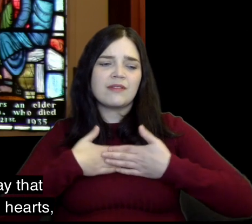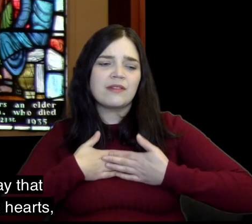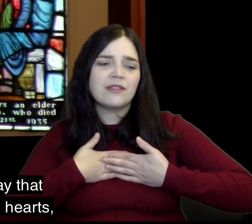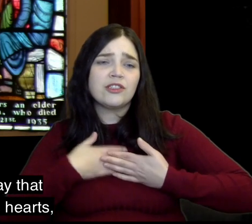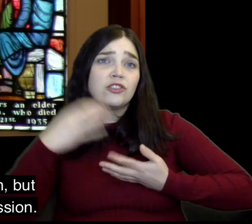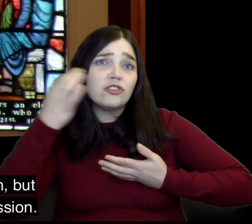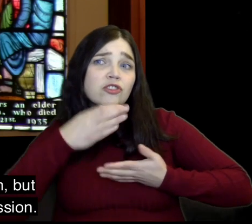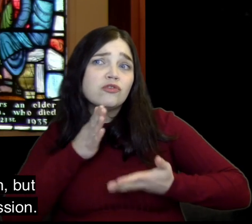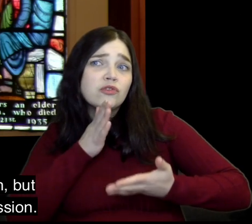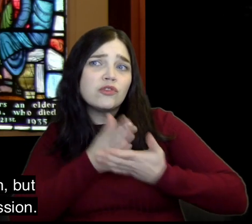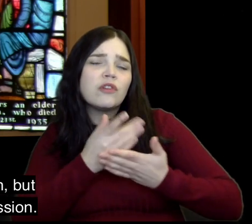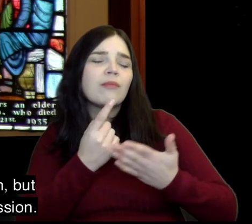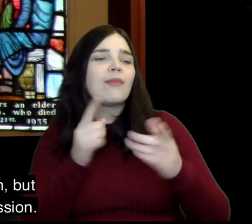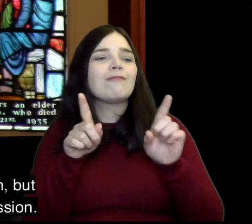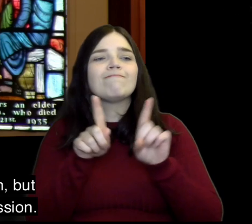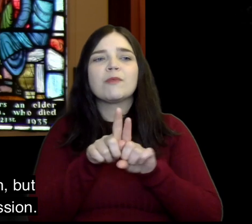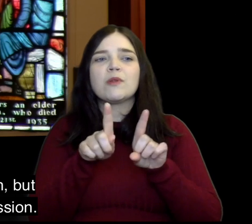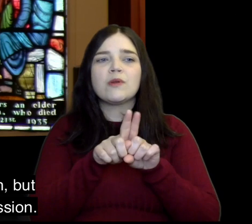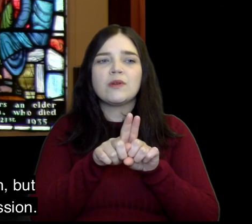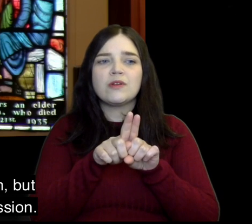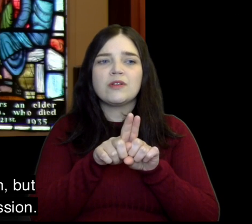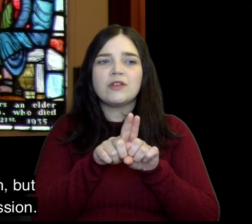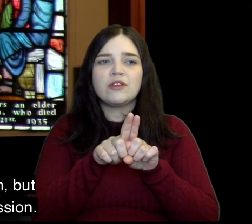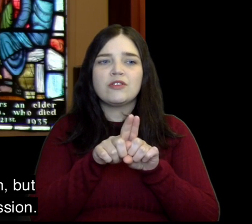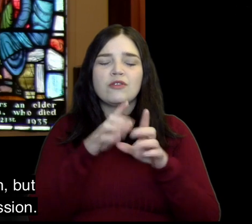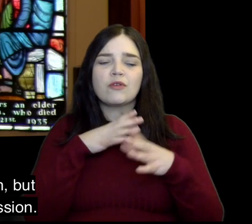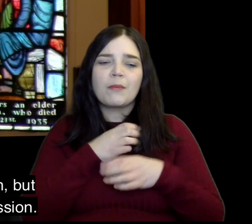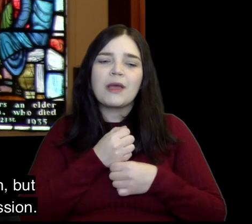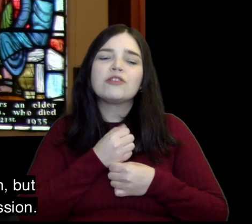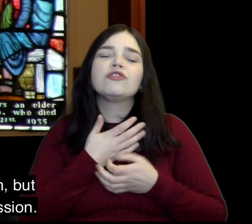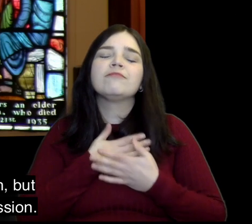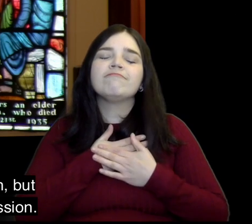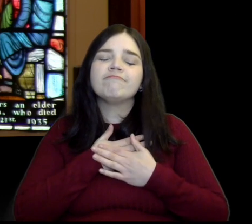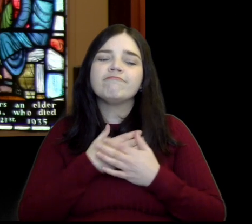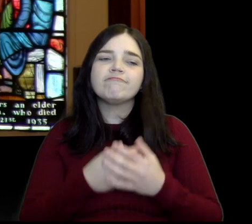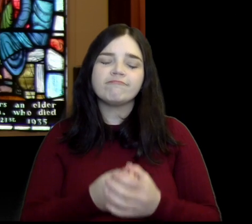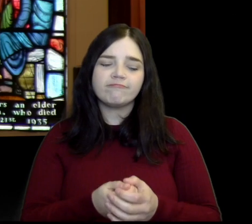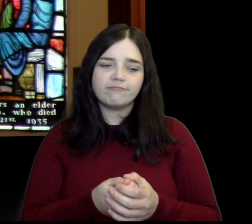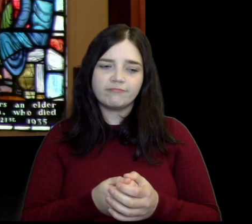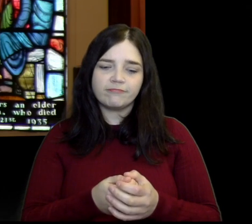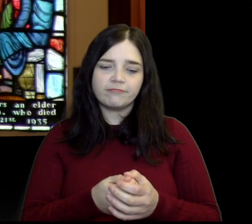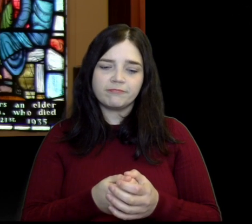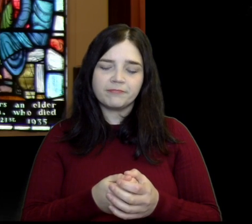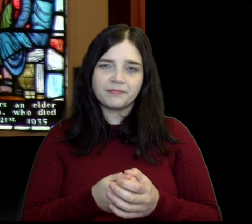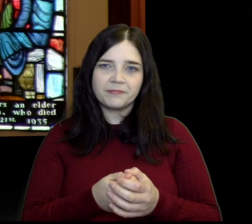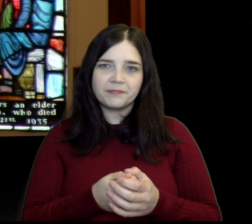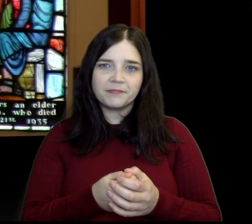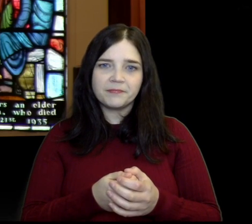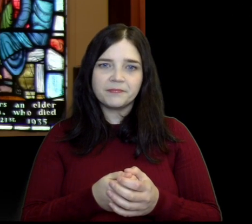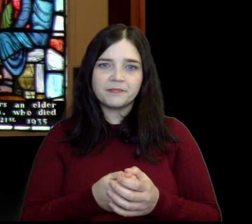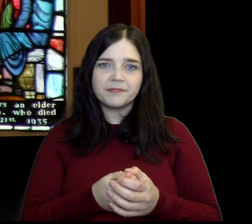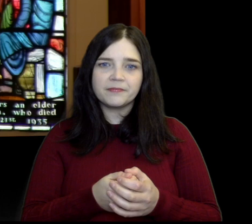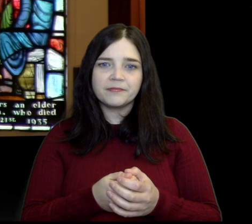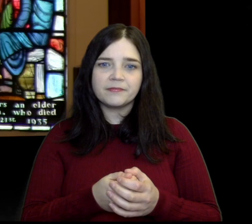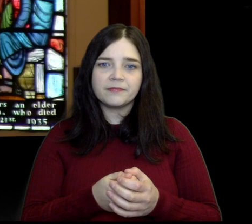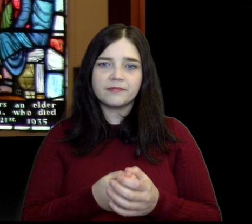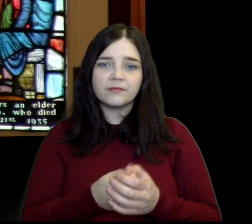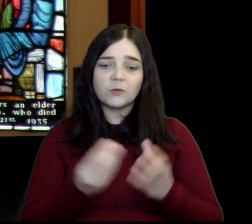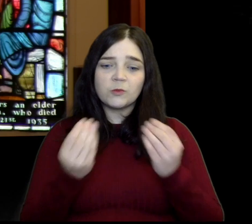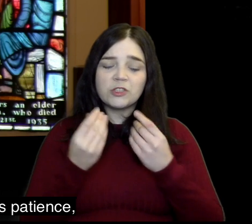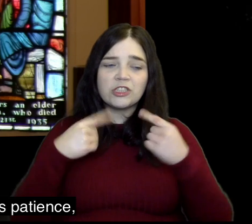oh Lord we pray that you would give us hearts not just for truth but also for compassion